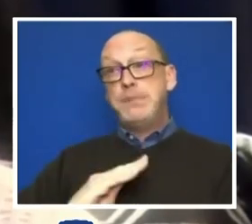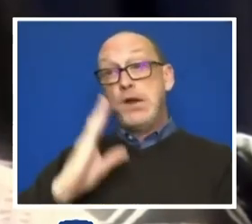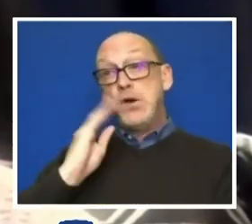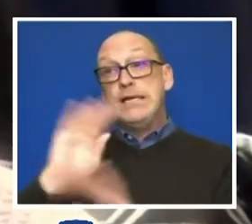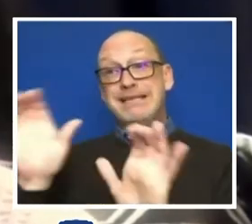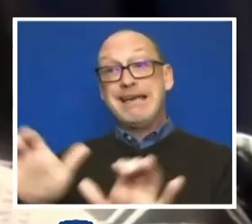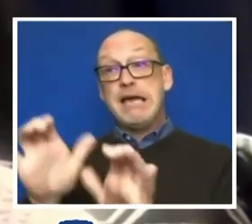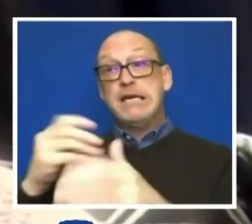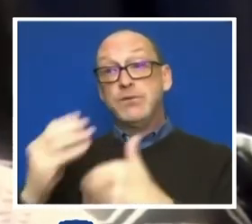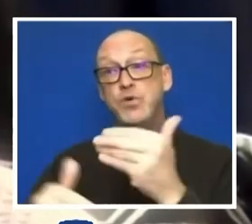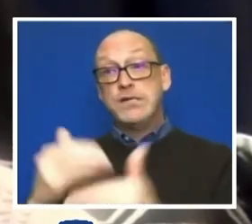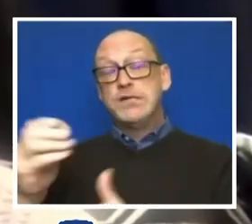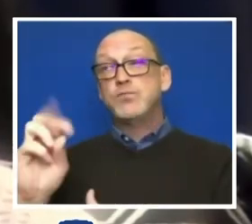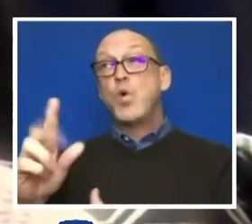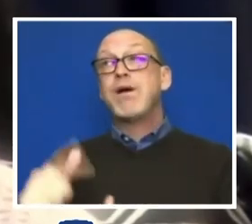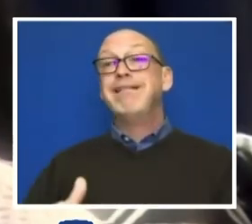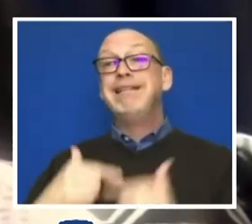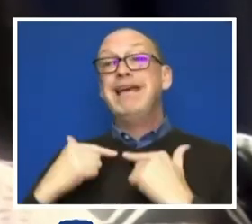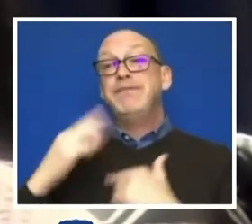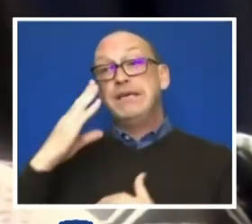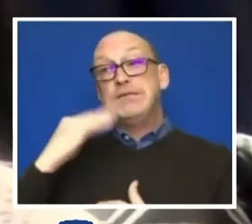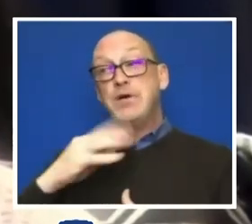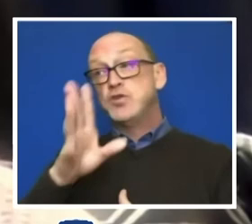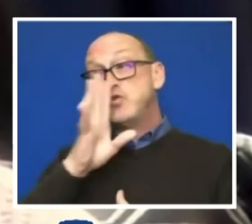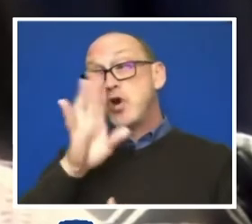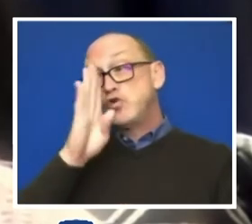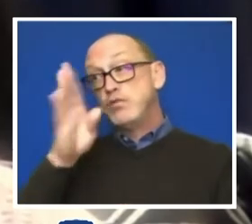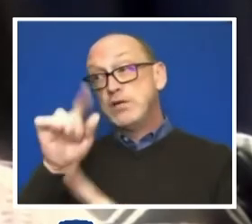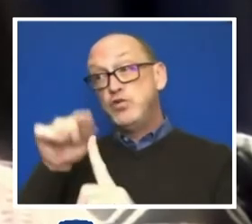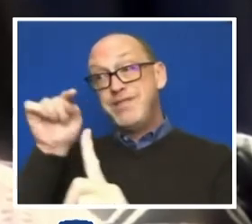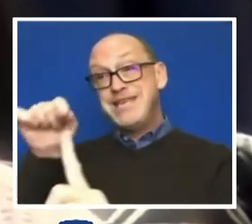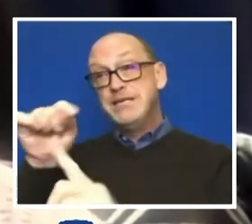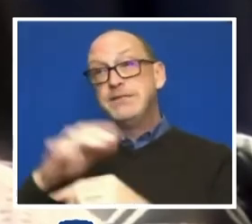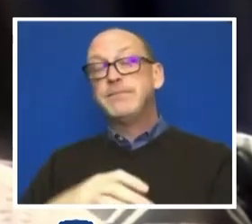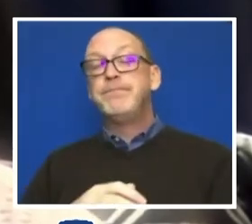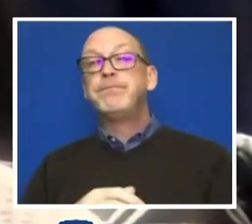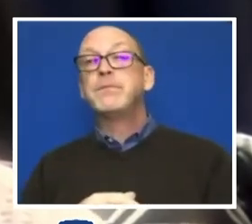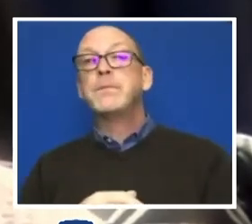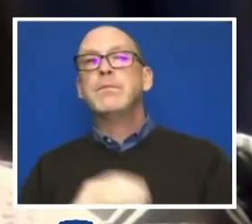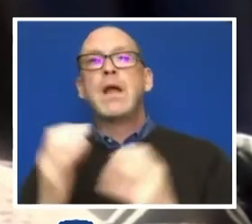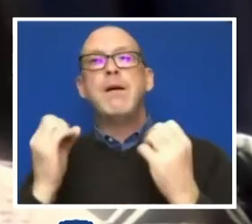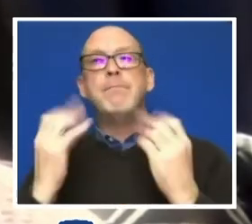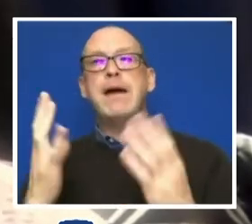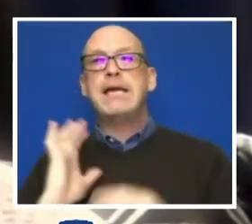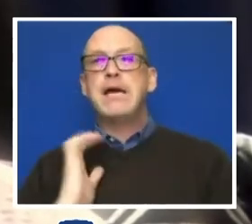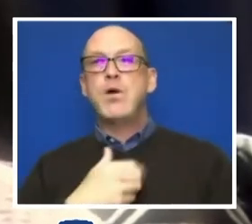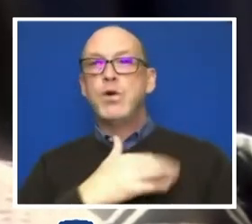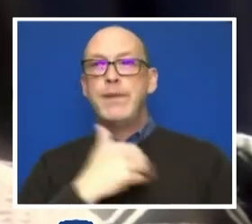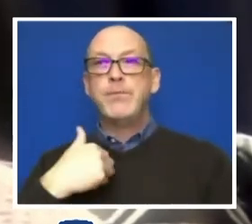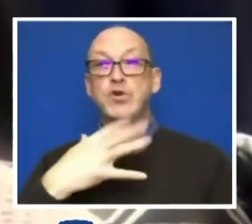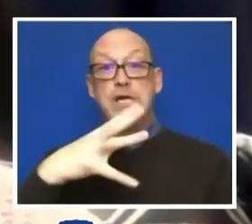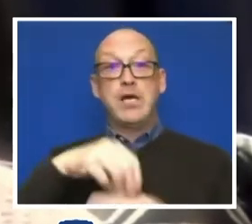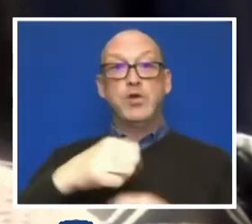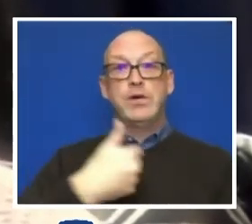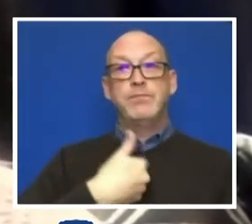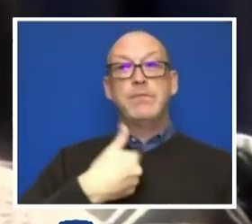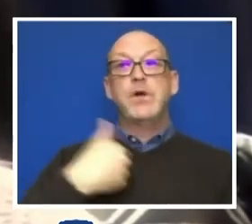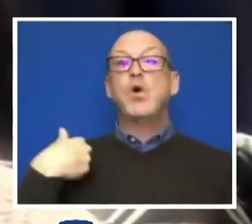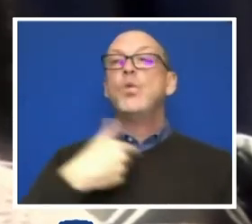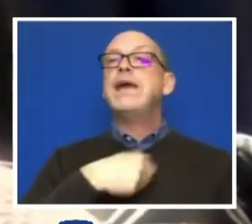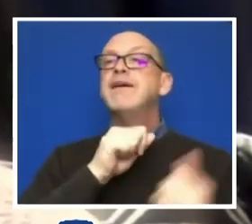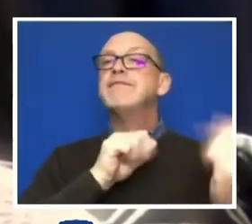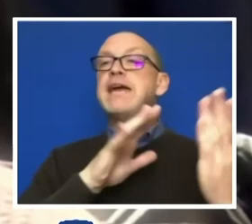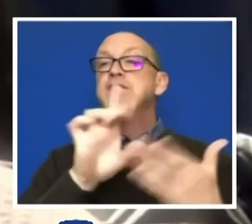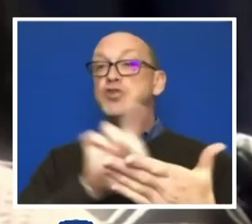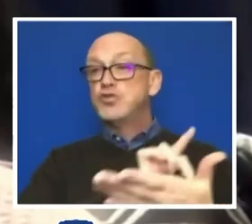experience that speaks directly to what brought us here. A number of our members, including myself, have faced discrimination, whether